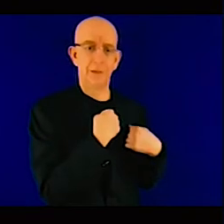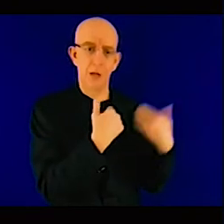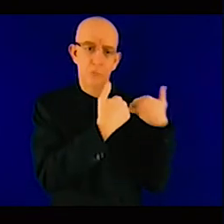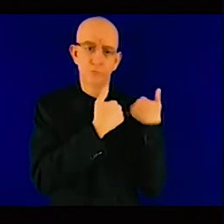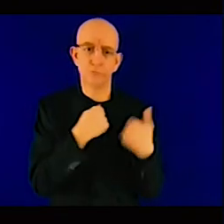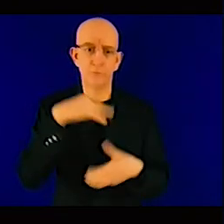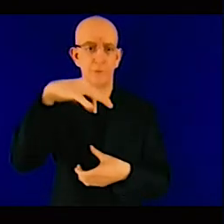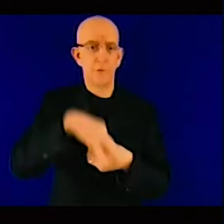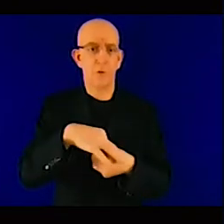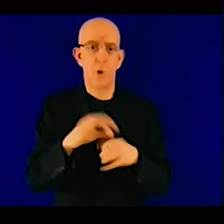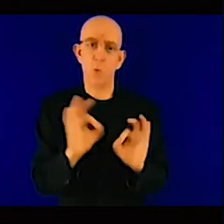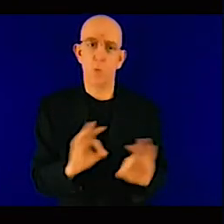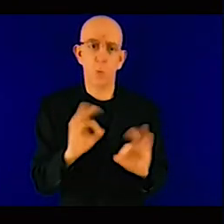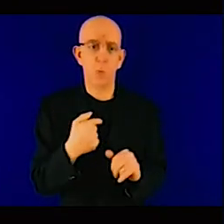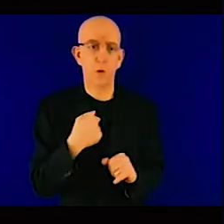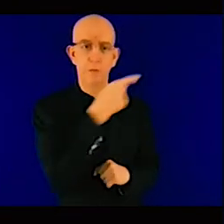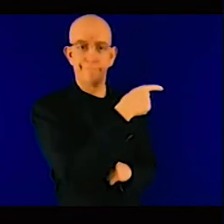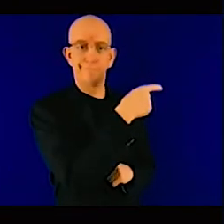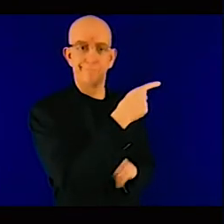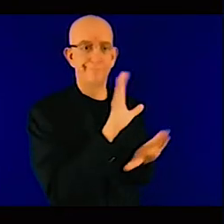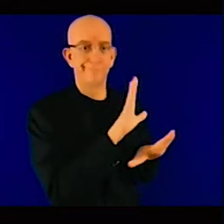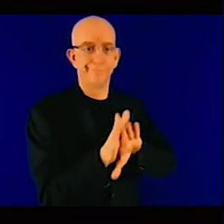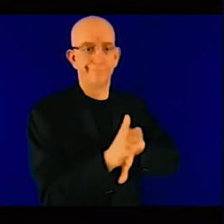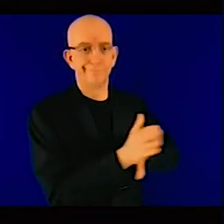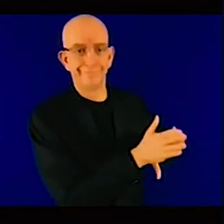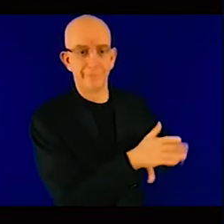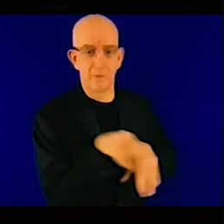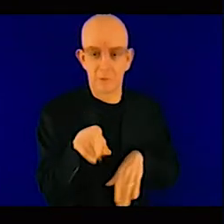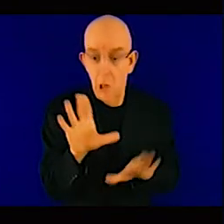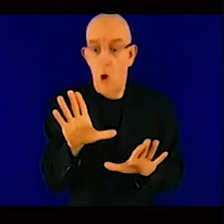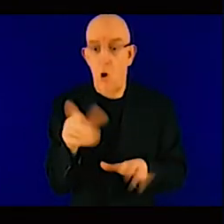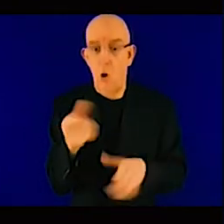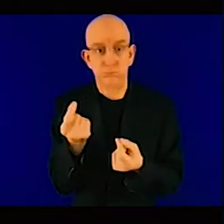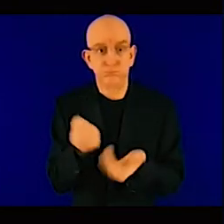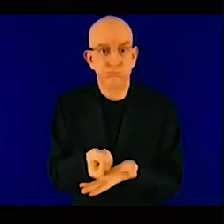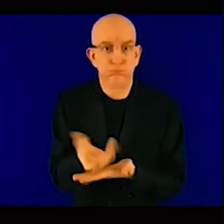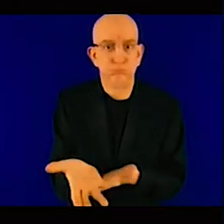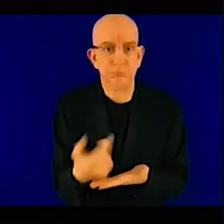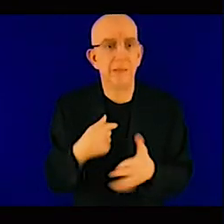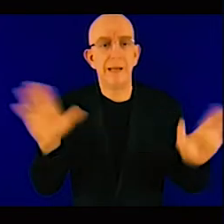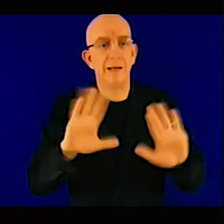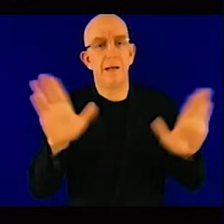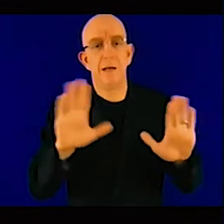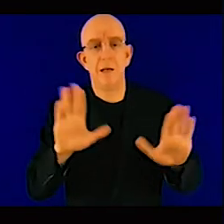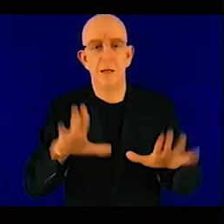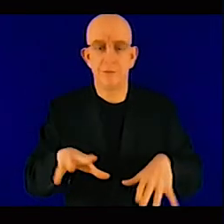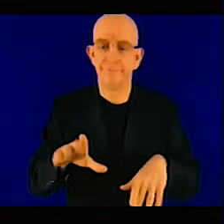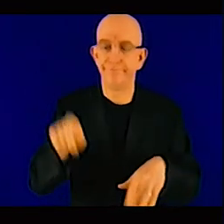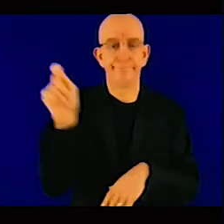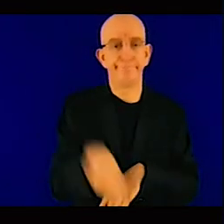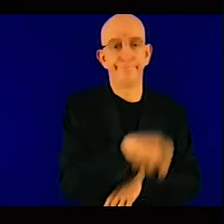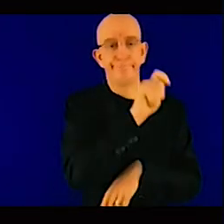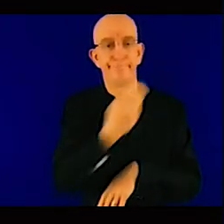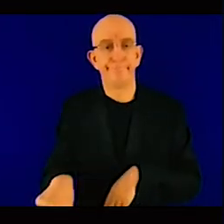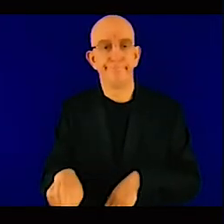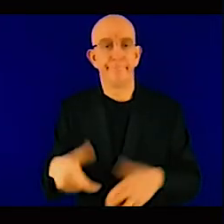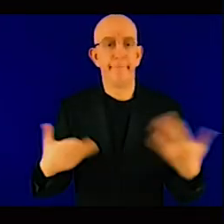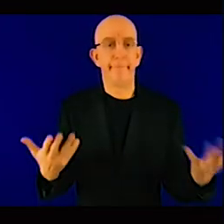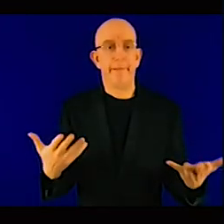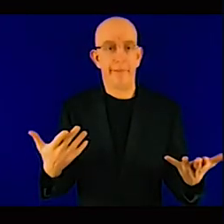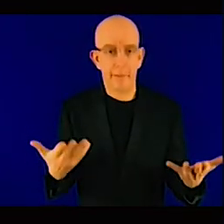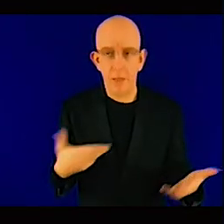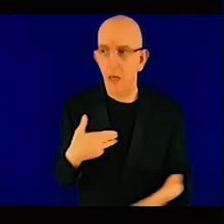it makes it difficult so there's this real there's this real sort of almost I've noticed a massive drop-off